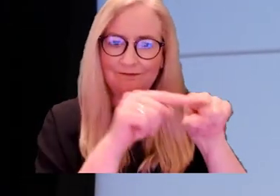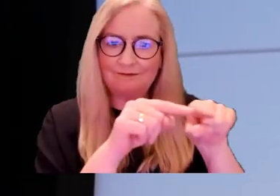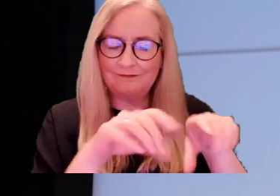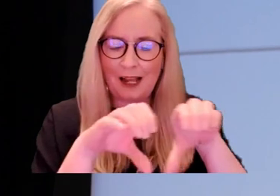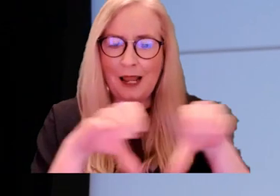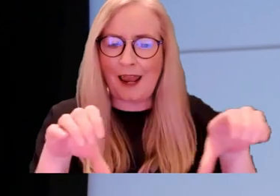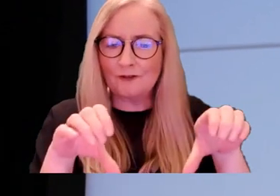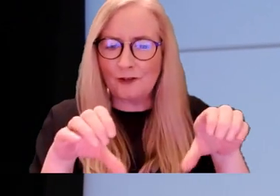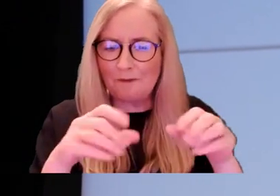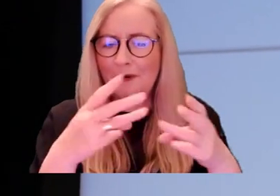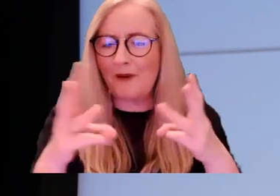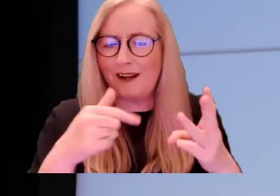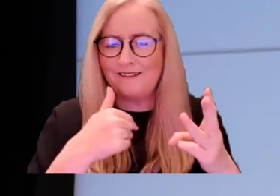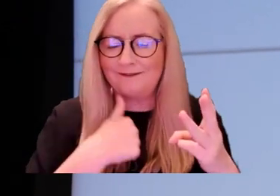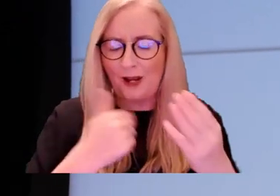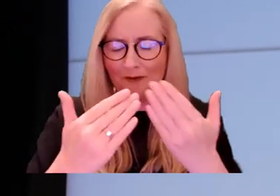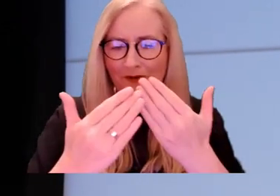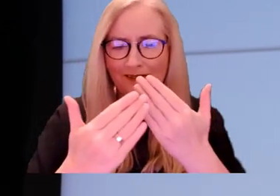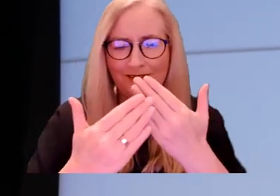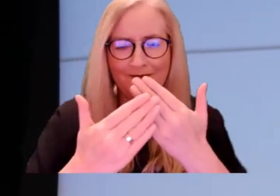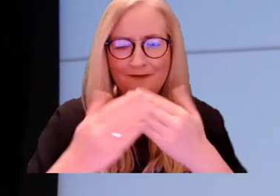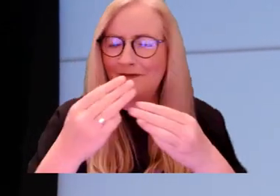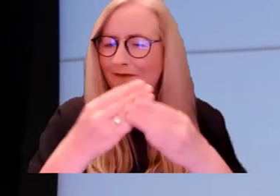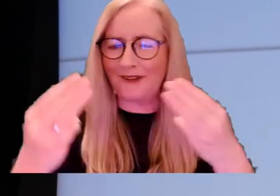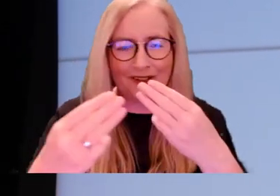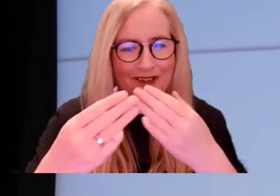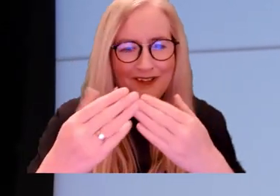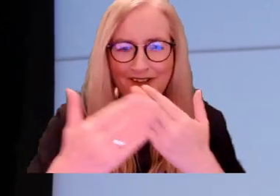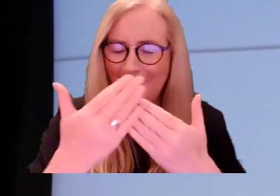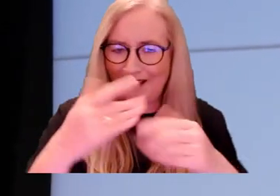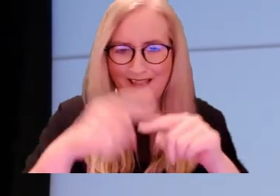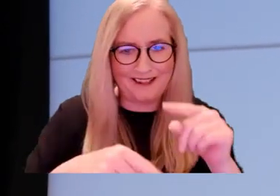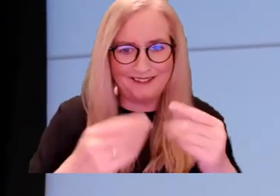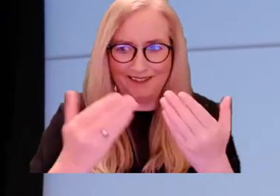I was in this classroom as a much younger version of myself.